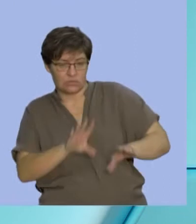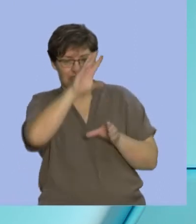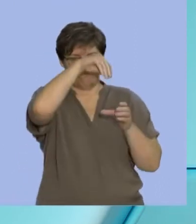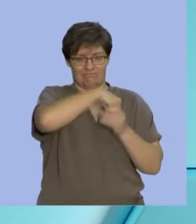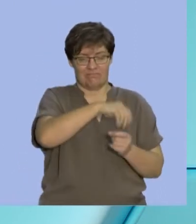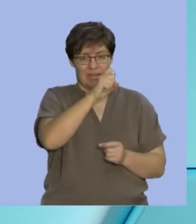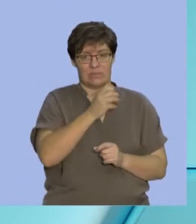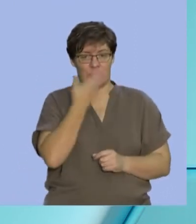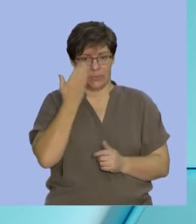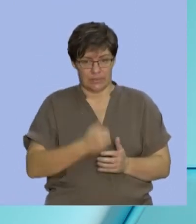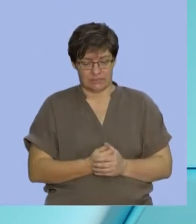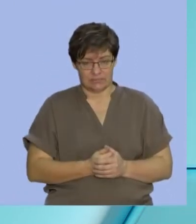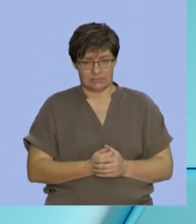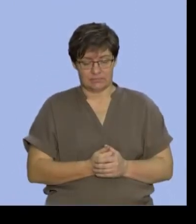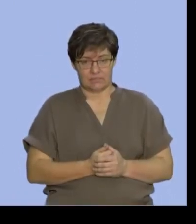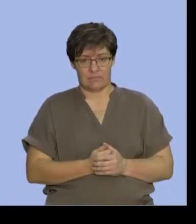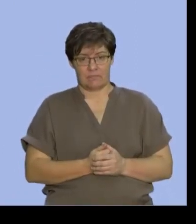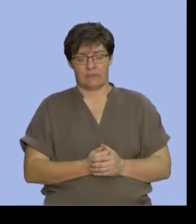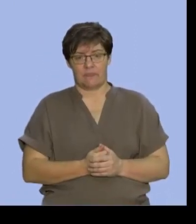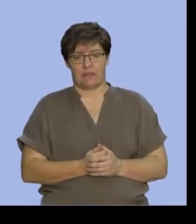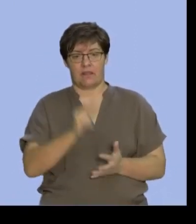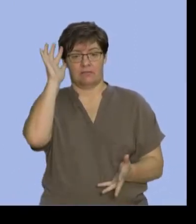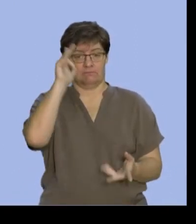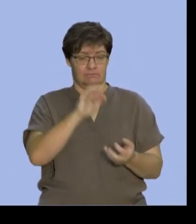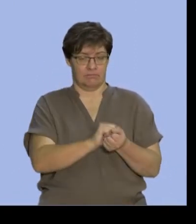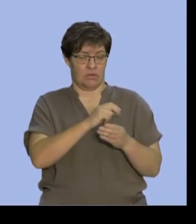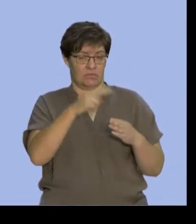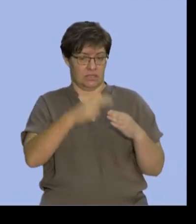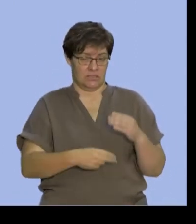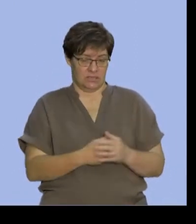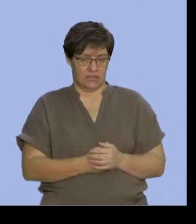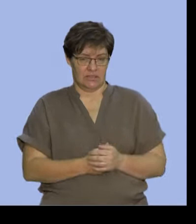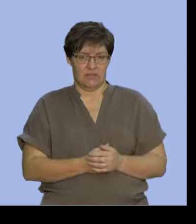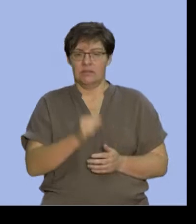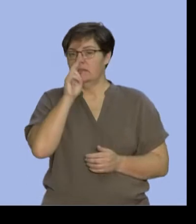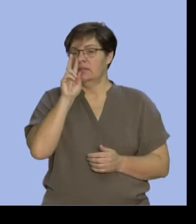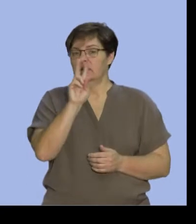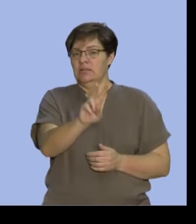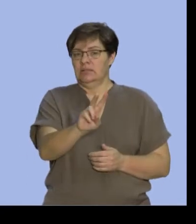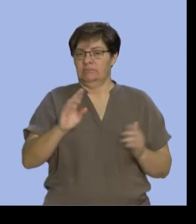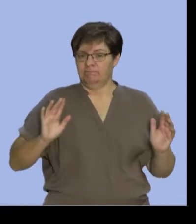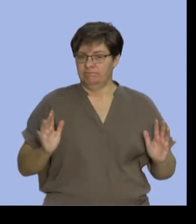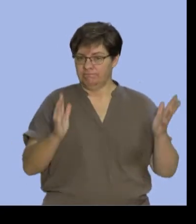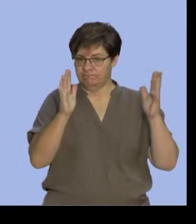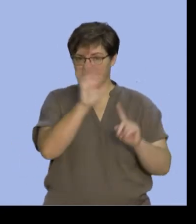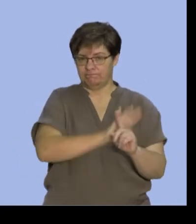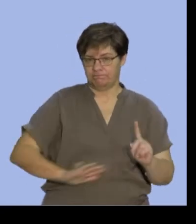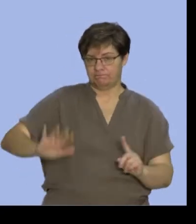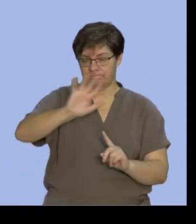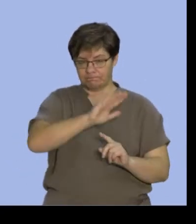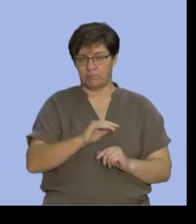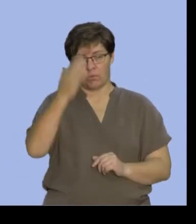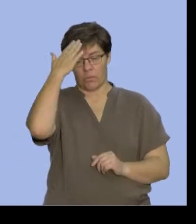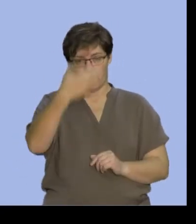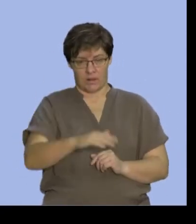I hope that makes sense. So let's just summarize that result. And we can see that in a complementary event, we know that